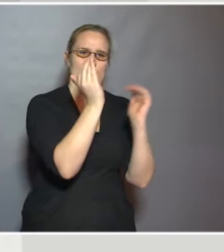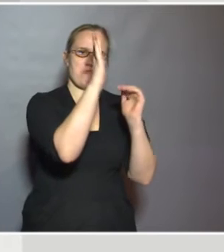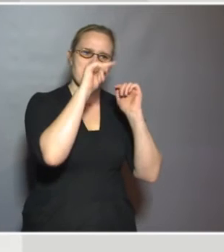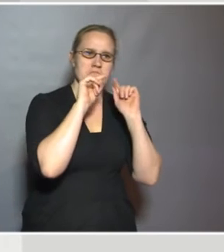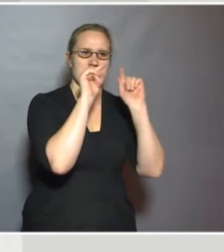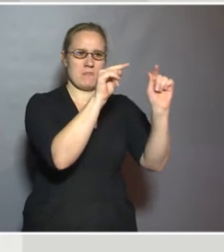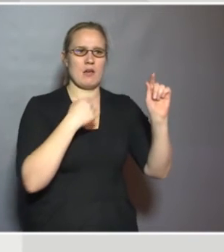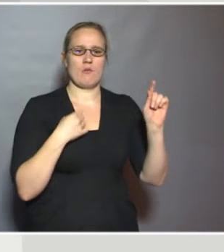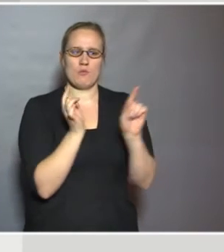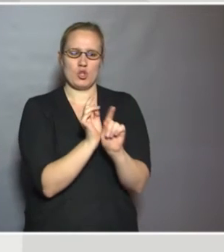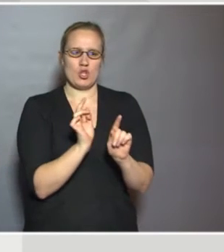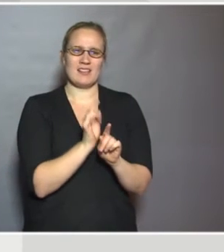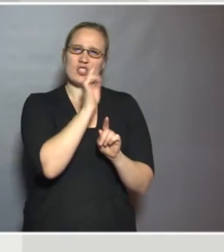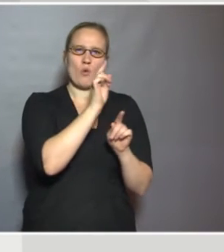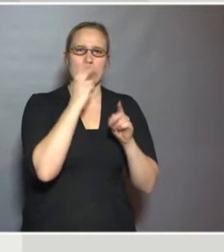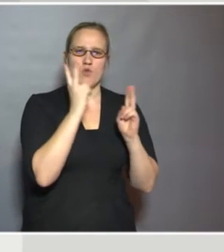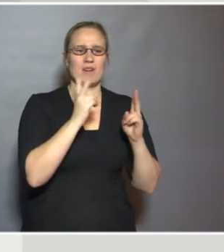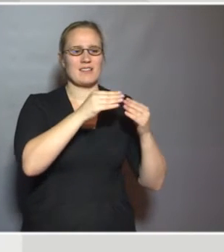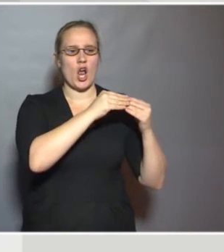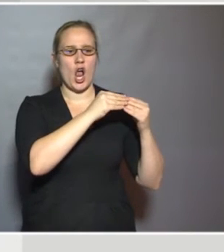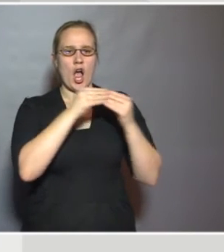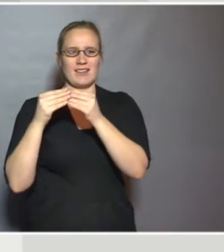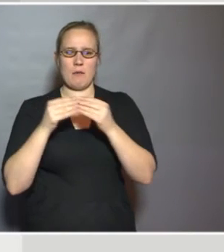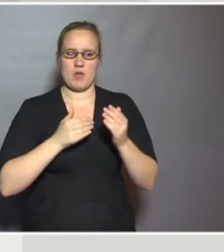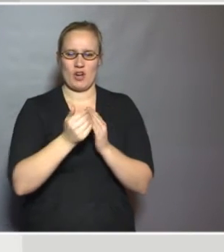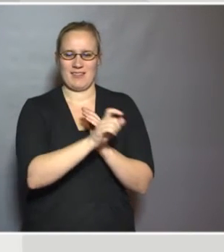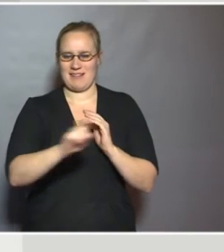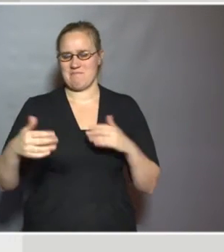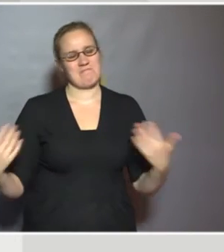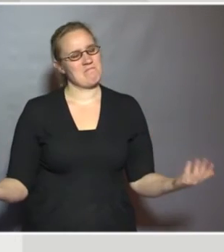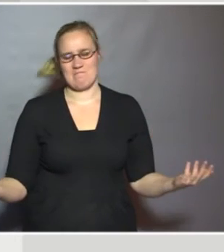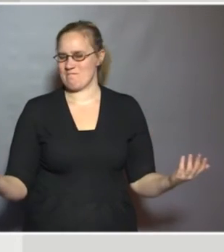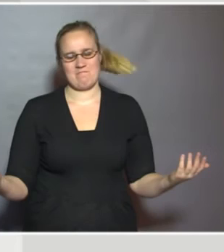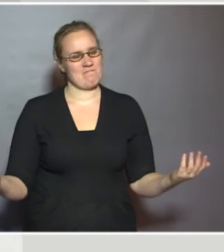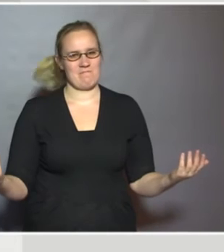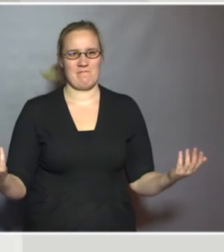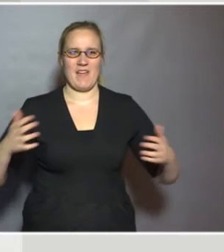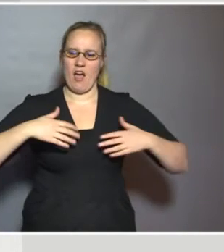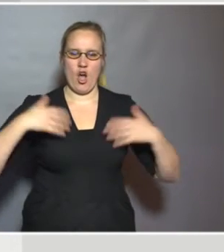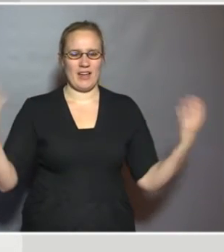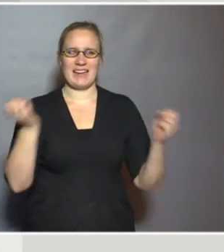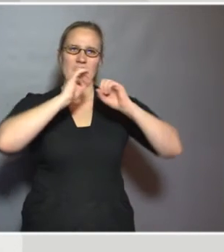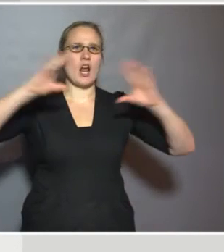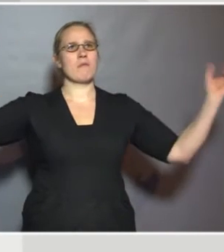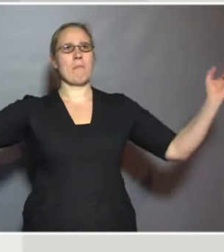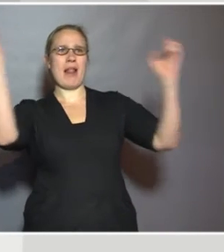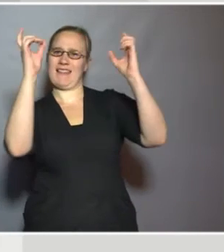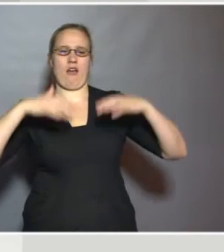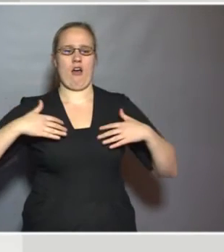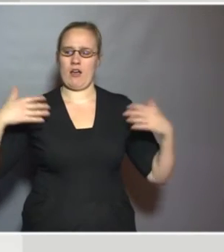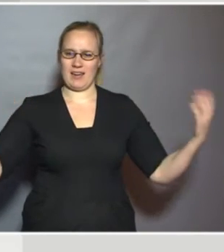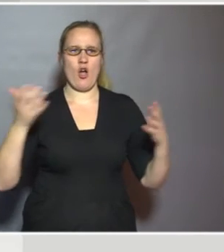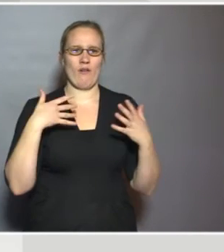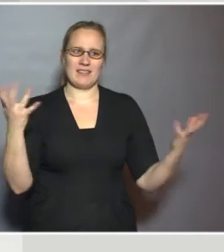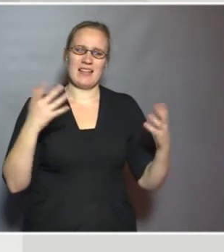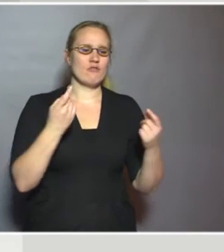which are then being used to guide practice. There's no clear pictures, very often